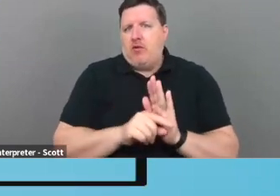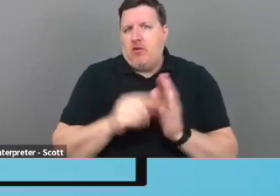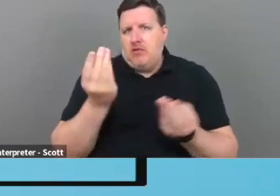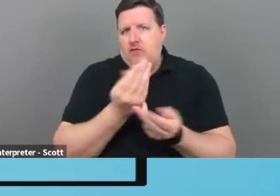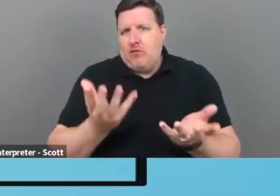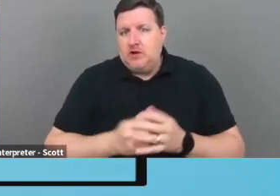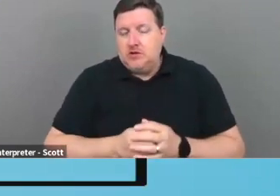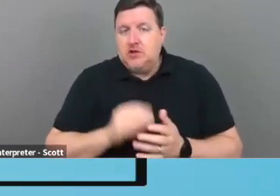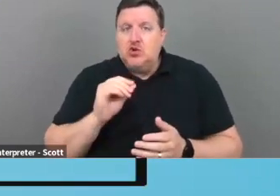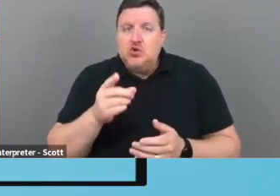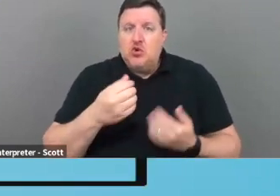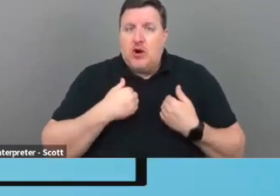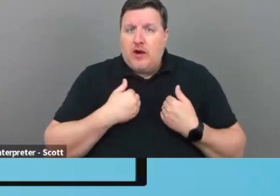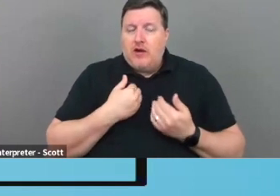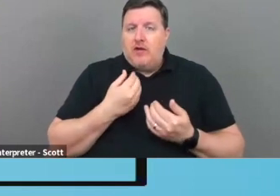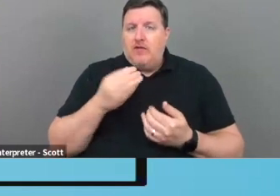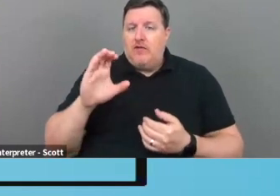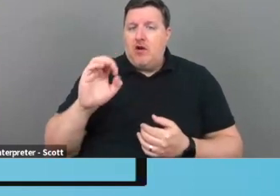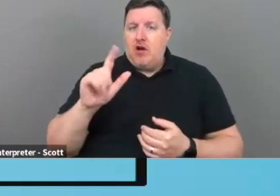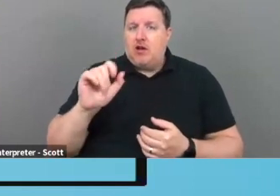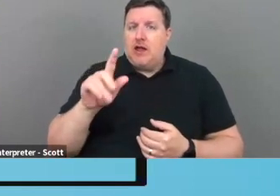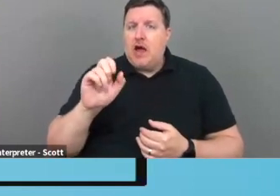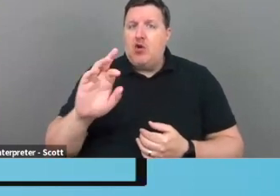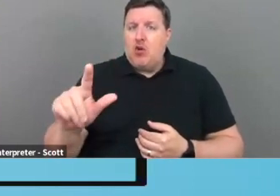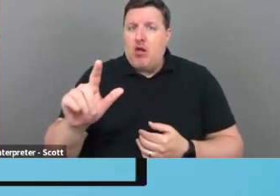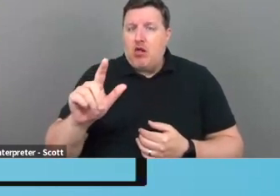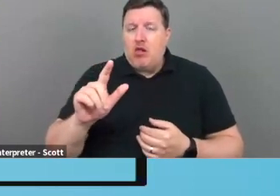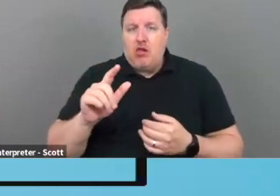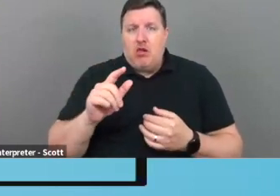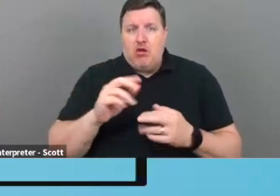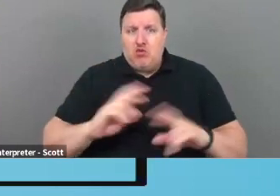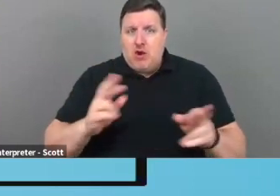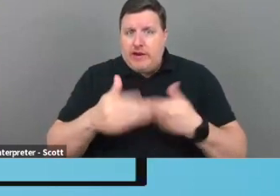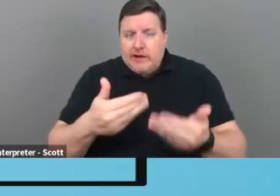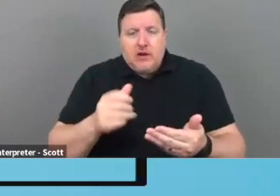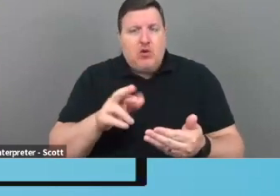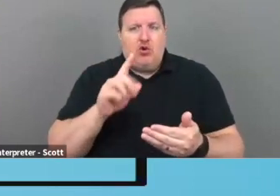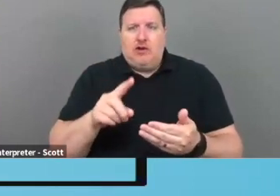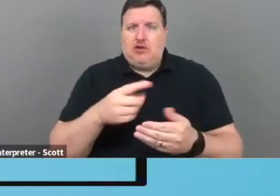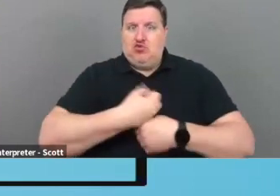have collateral ready to go, verbiage ready to go, or do you need to create stuff?